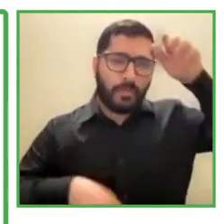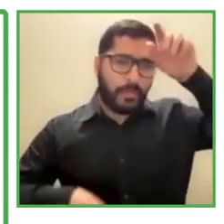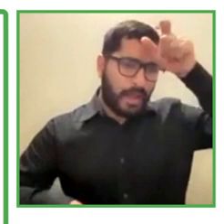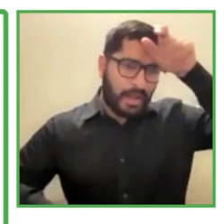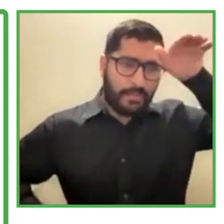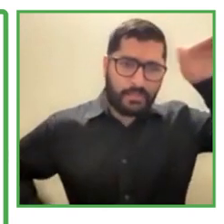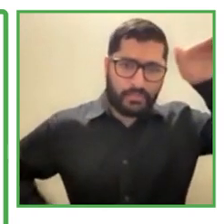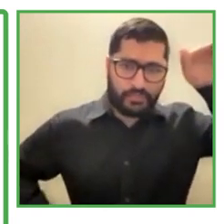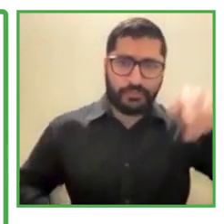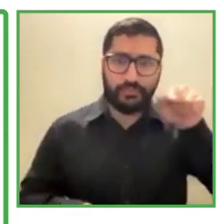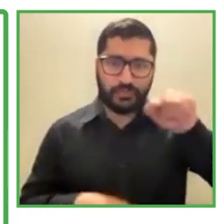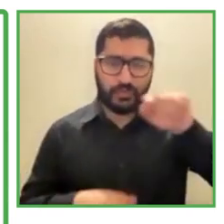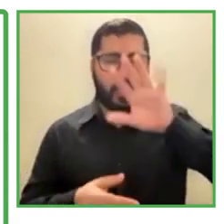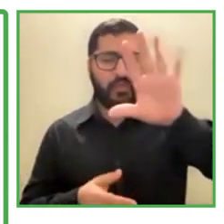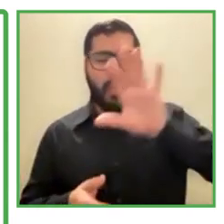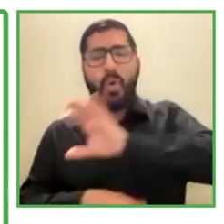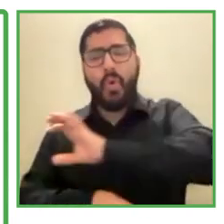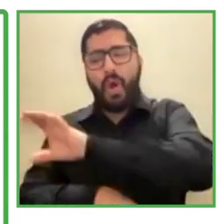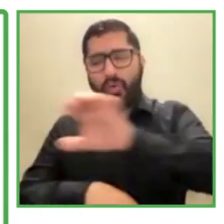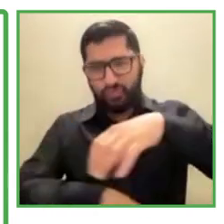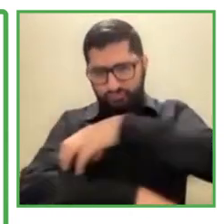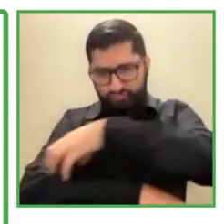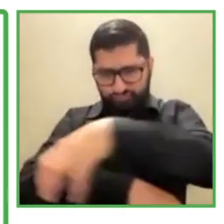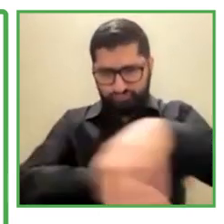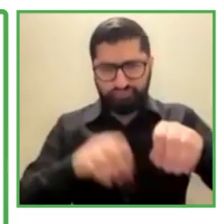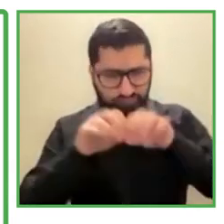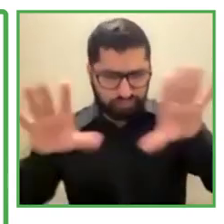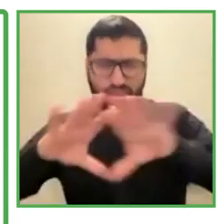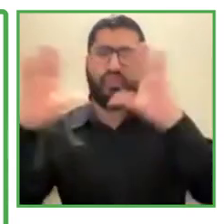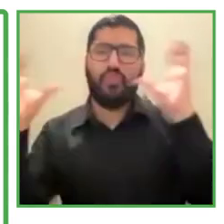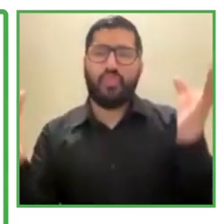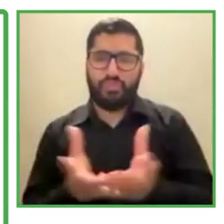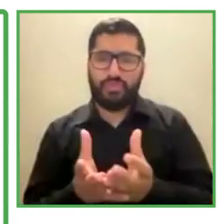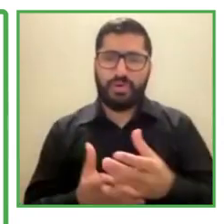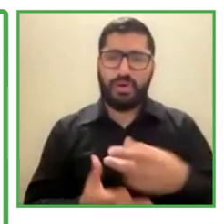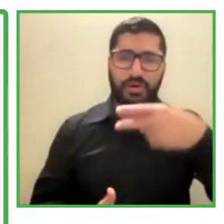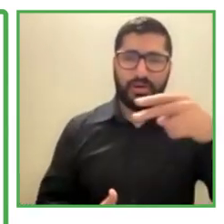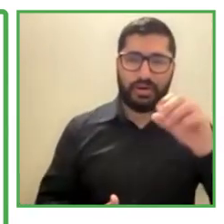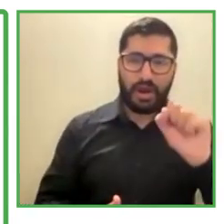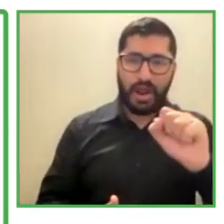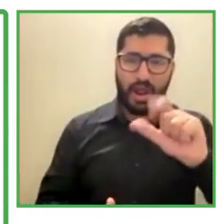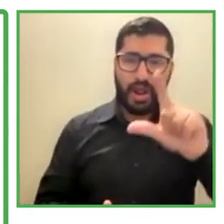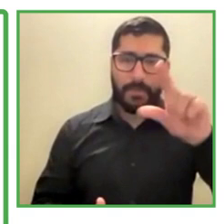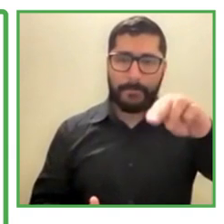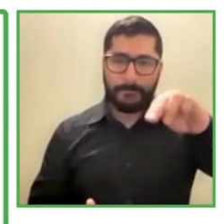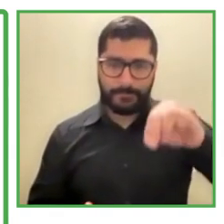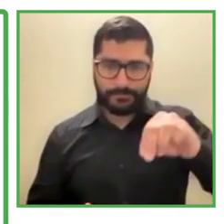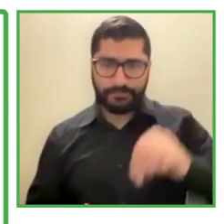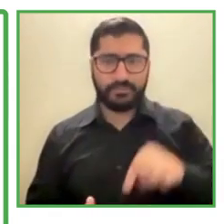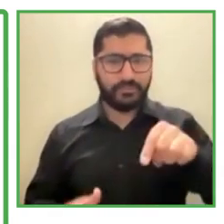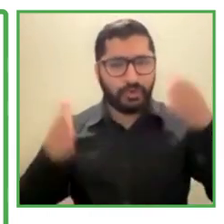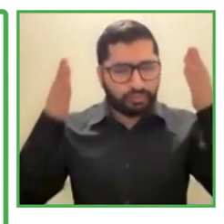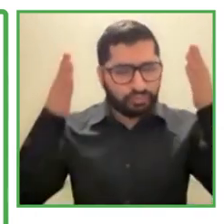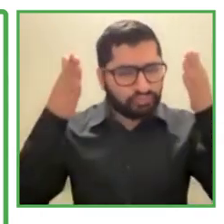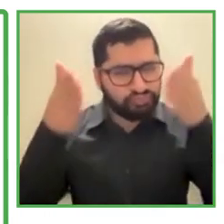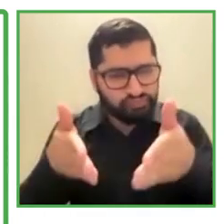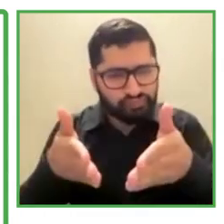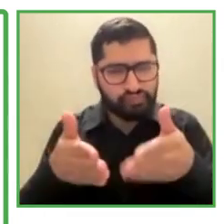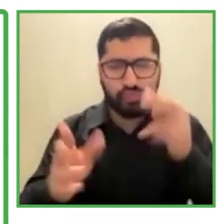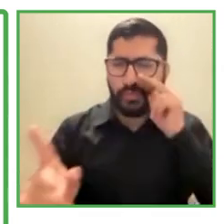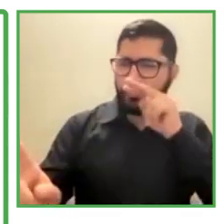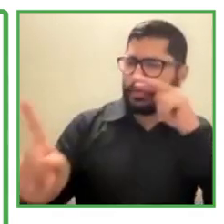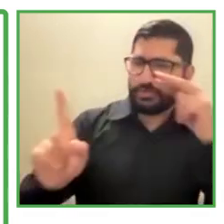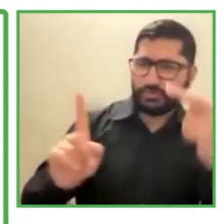So, Helm, basically, our vision is to promote the full inclusion of persons with disabilities in all aspects of life.